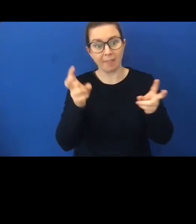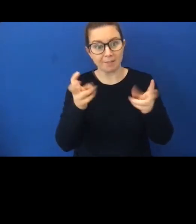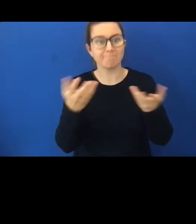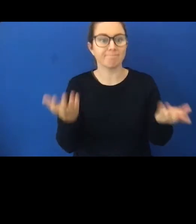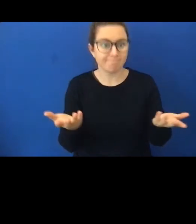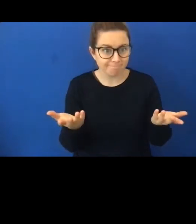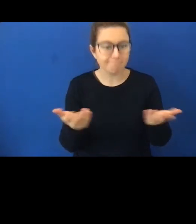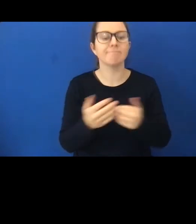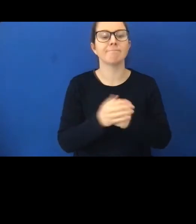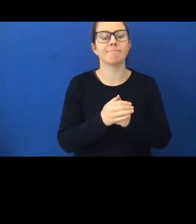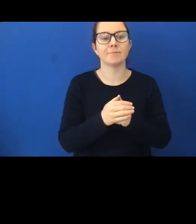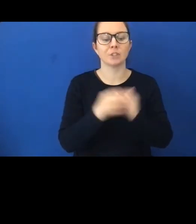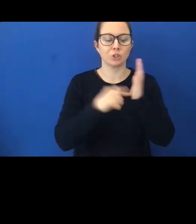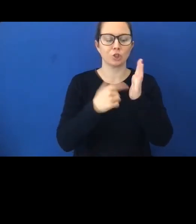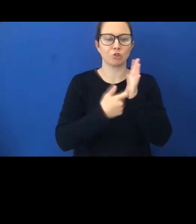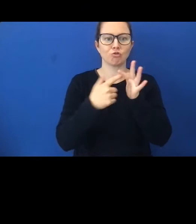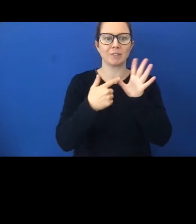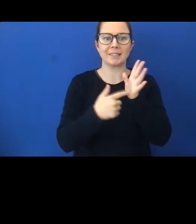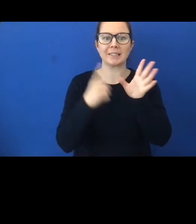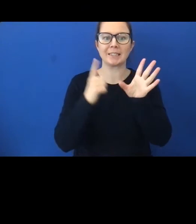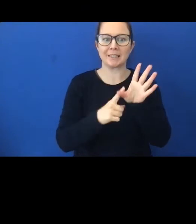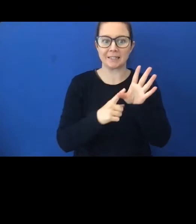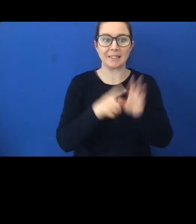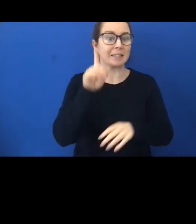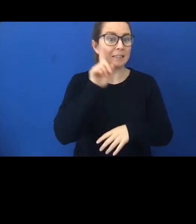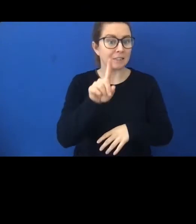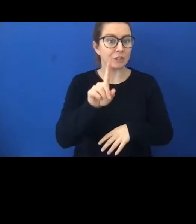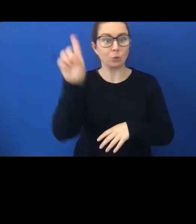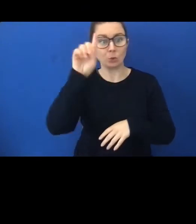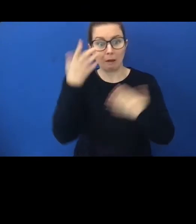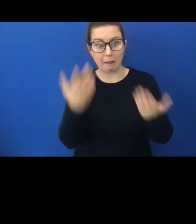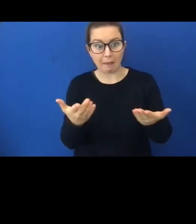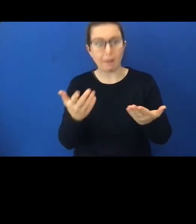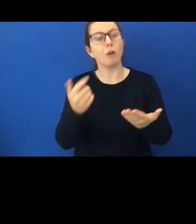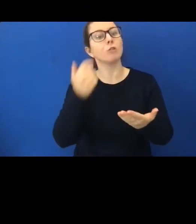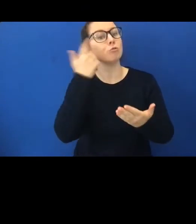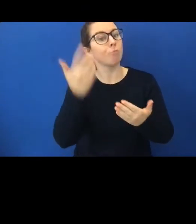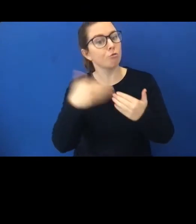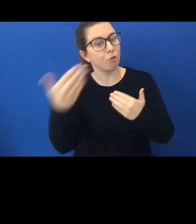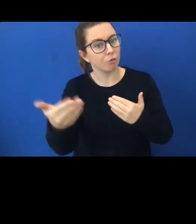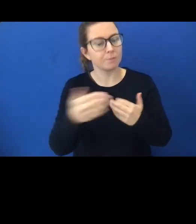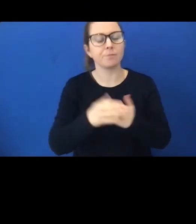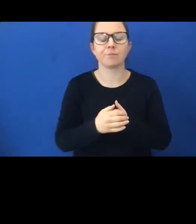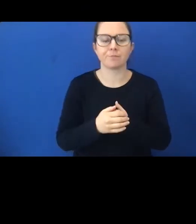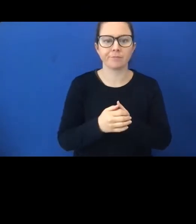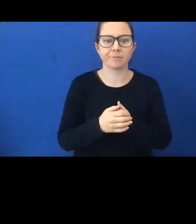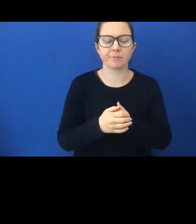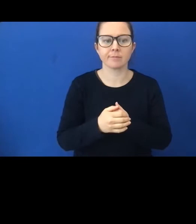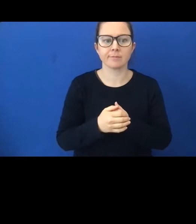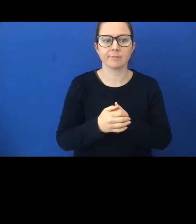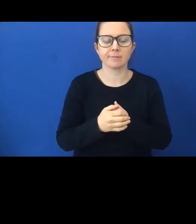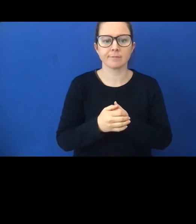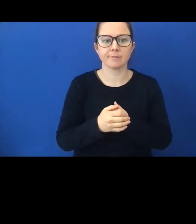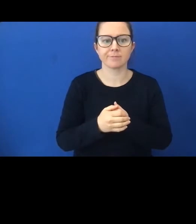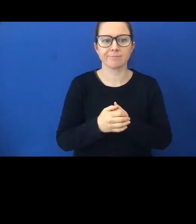of this address is Treaty. Yesterday, today and tomorrow. And it'll be what will